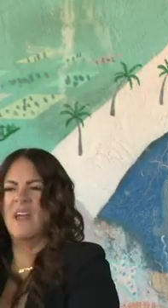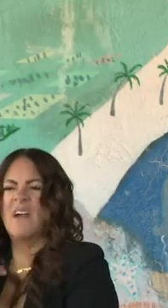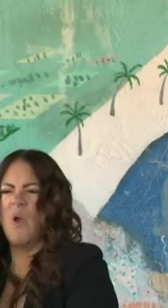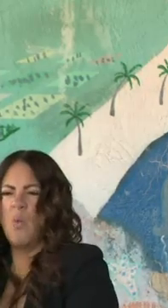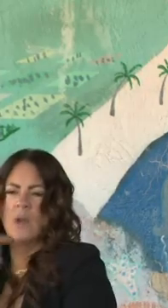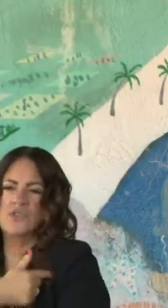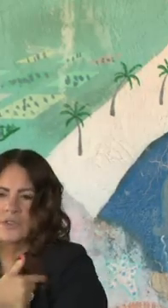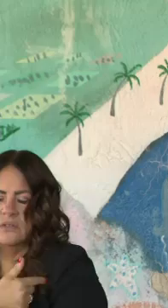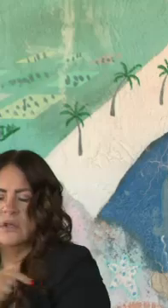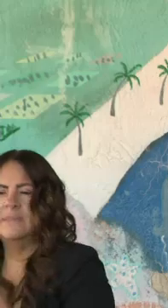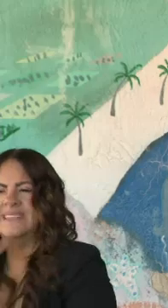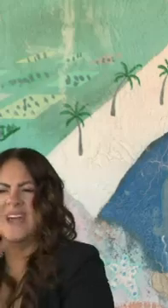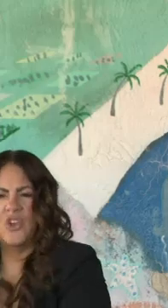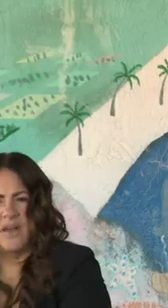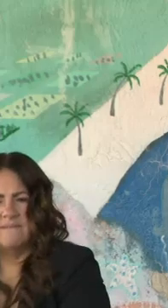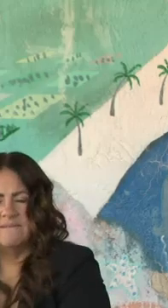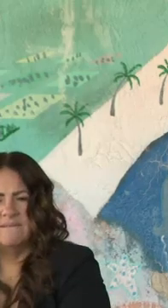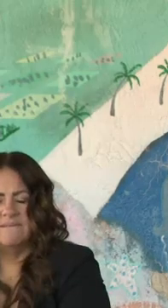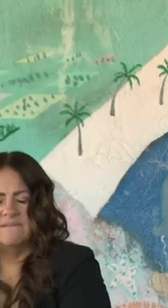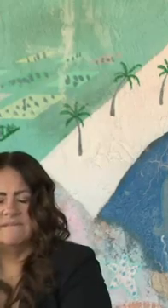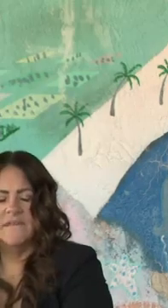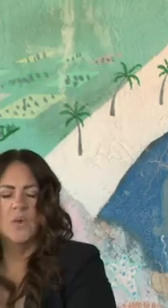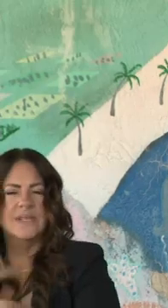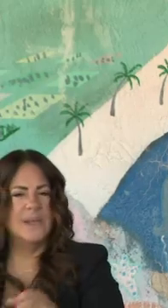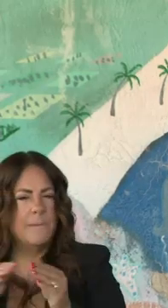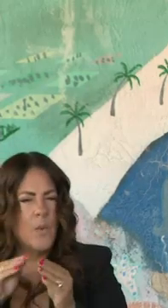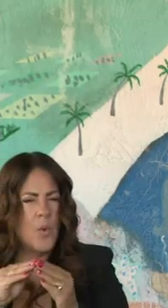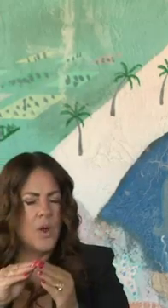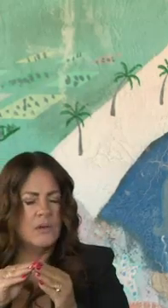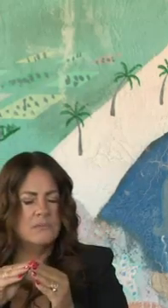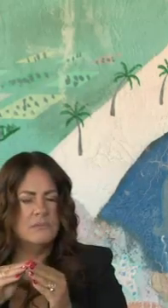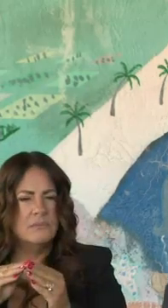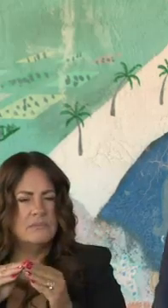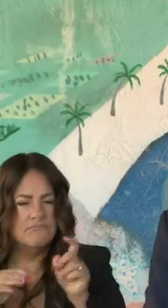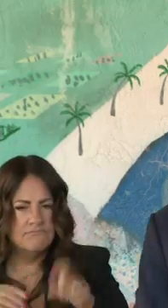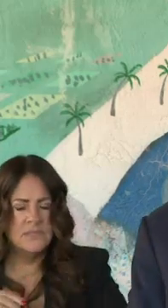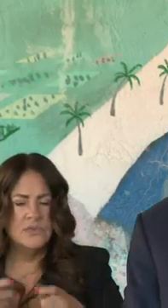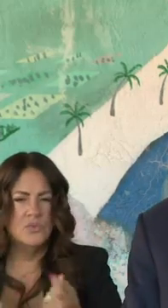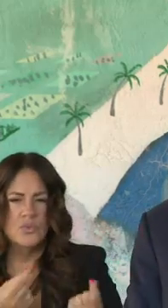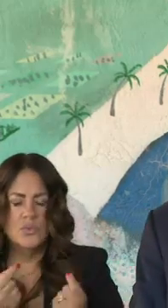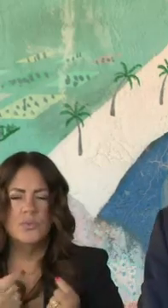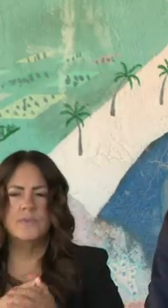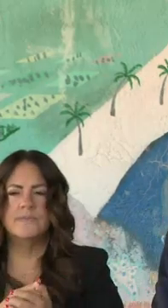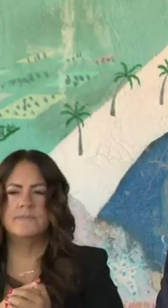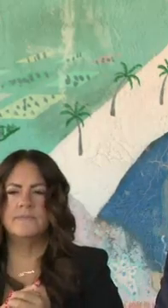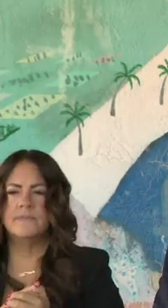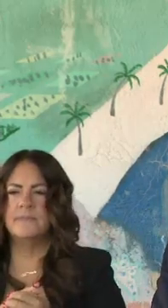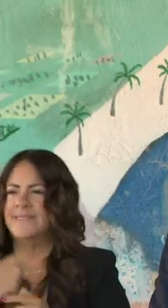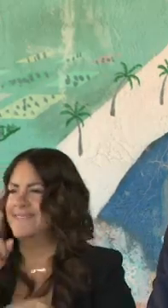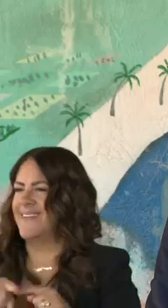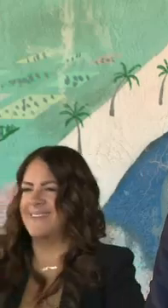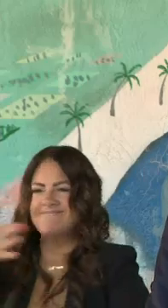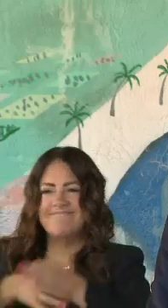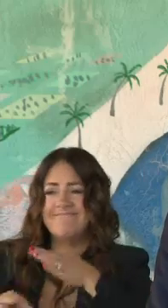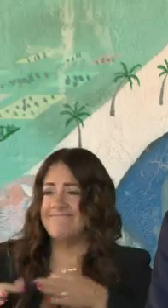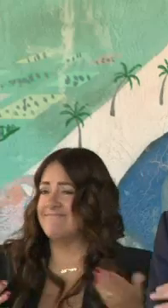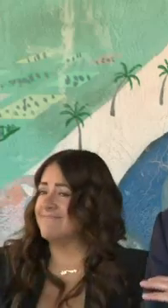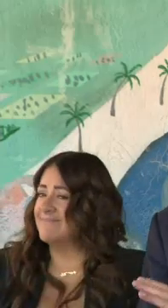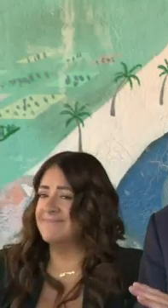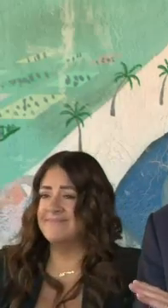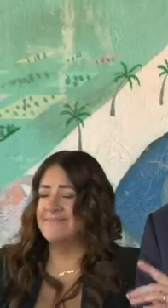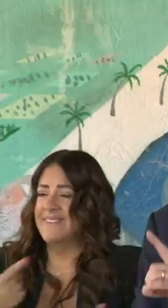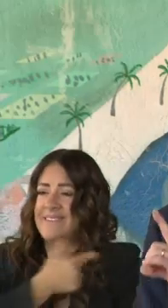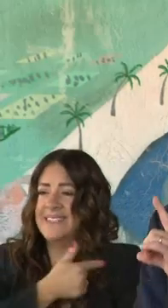We have more work to maintain that there's no substitute for